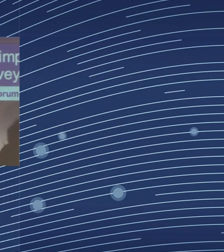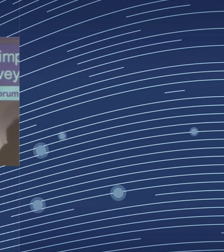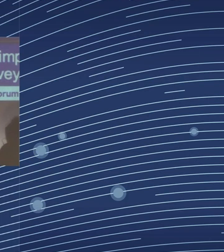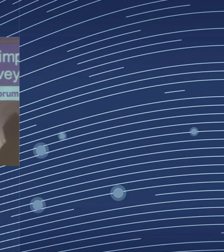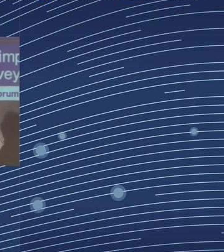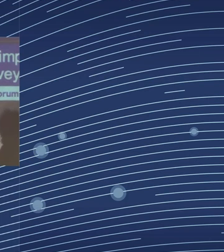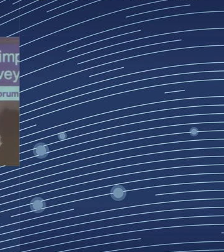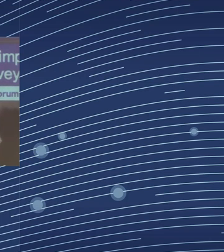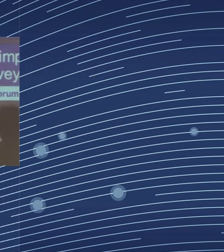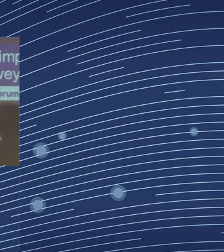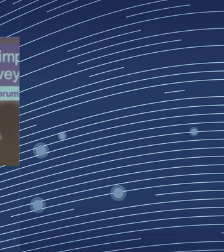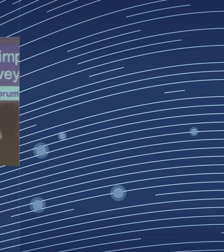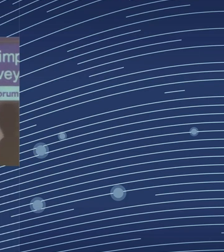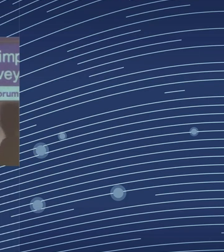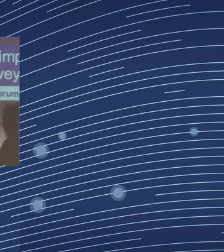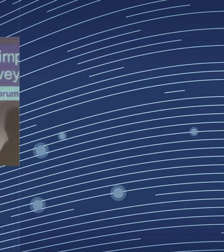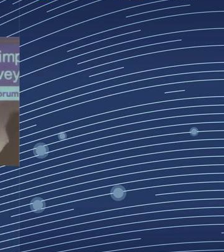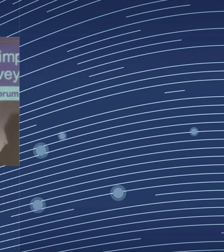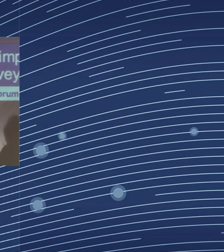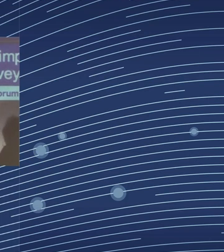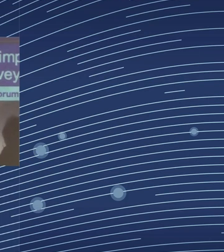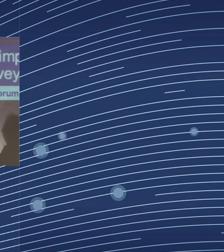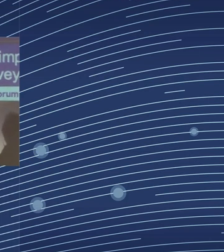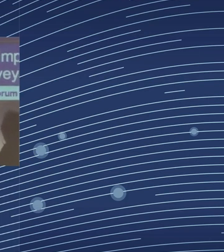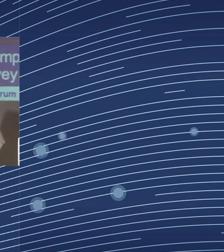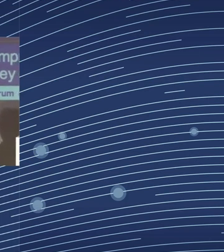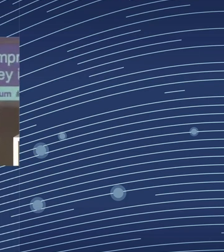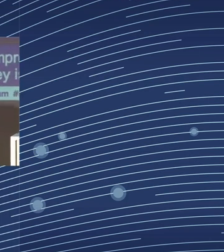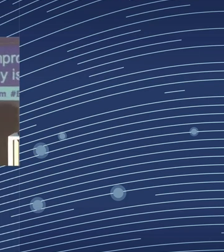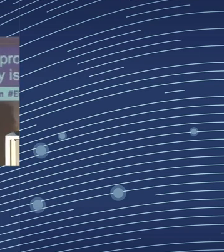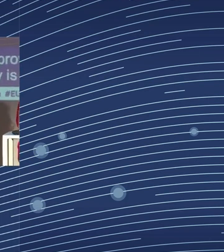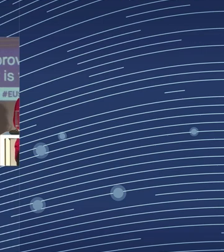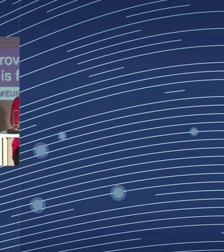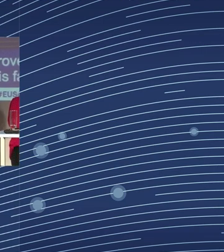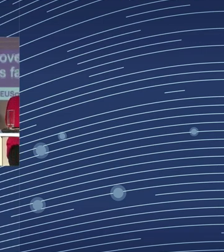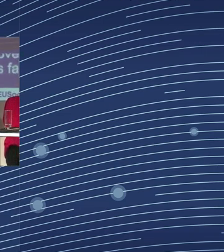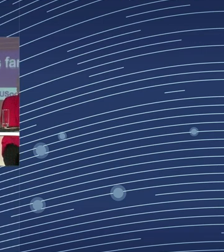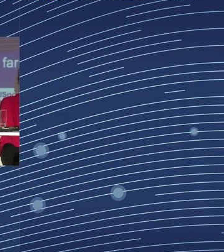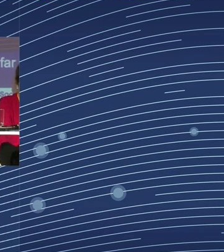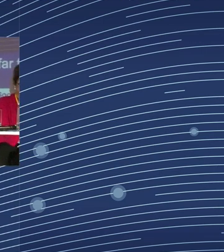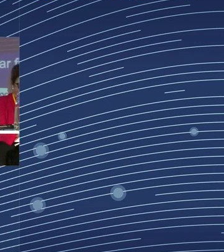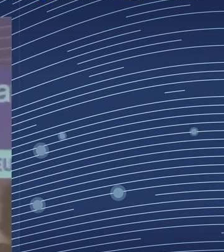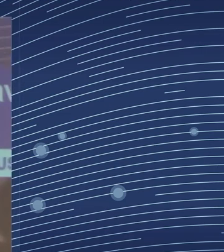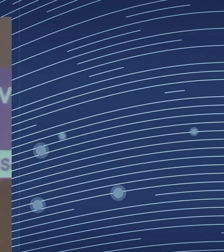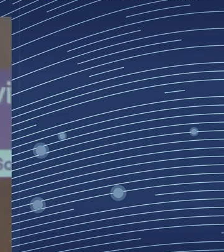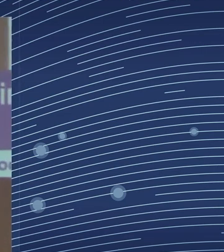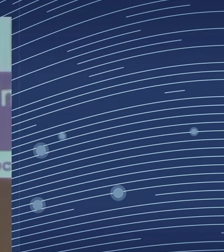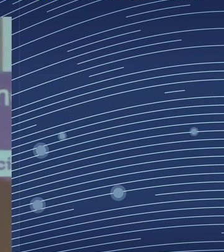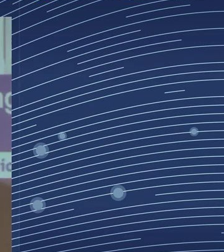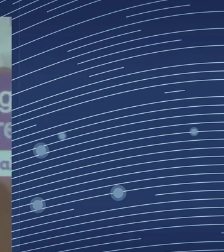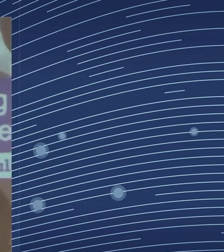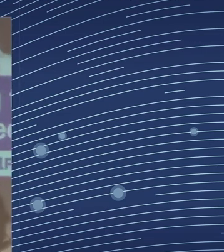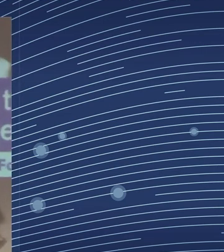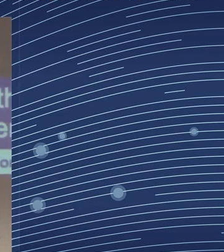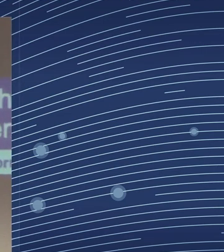labor condition. And I think this is a major issue, knowing that policy reform for the green transition will affect